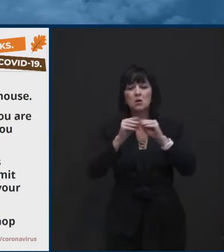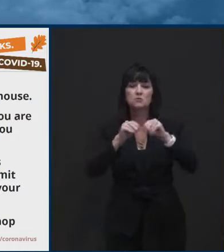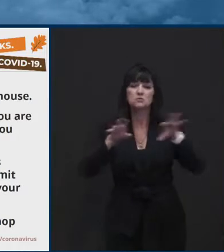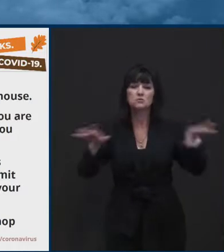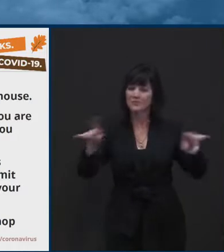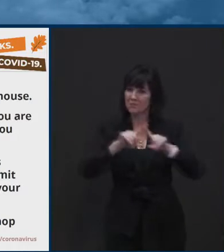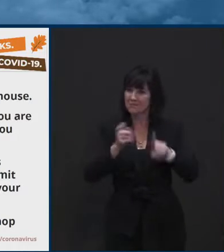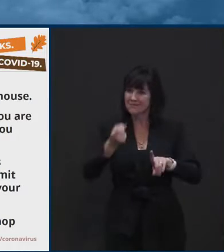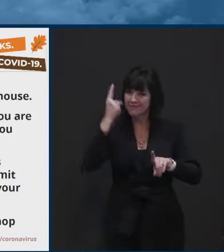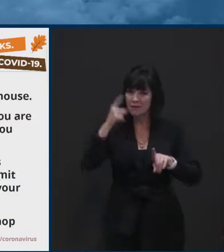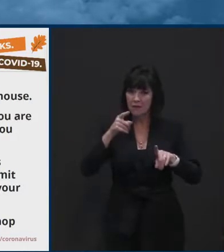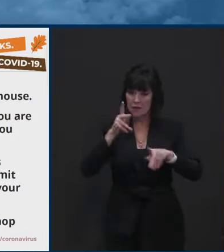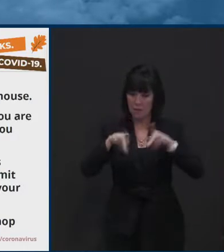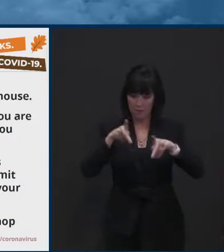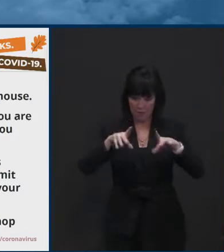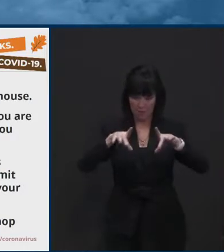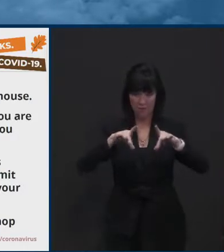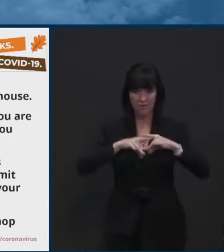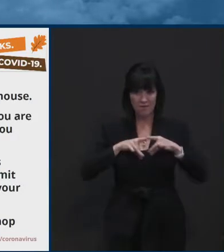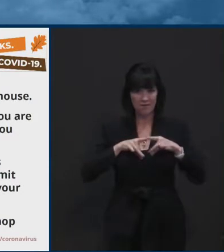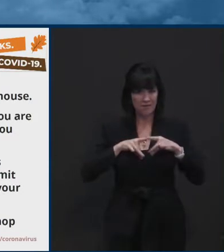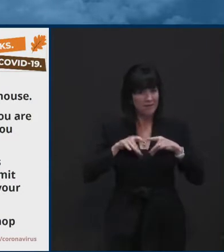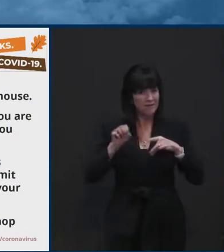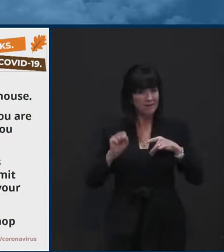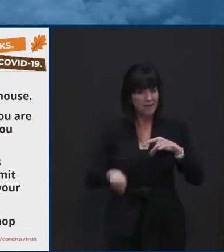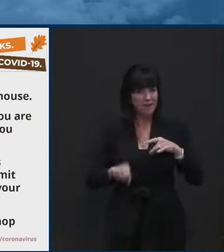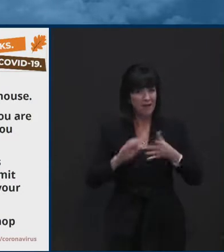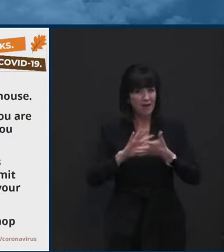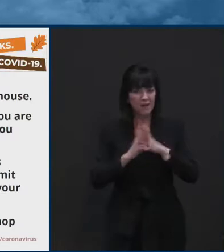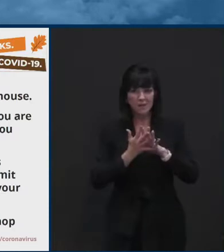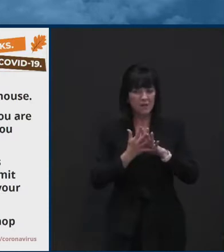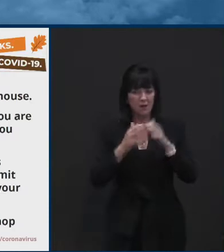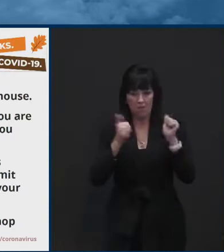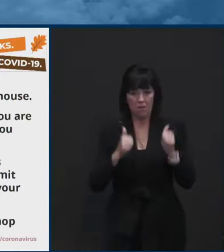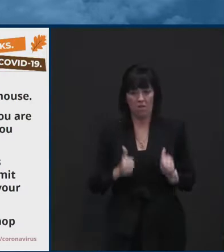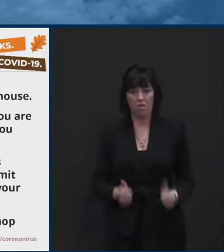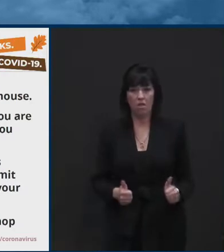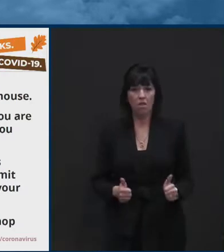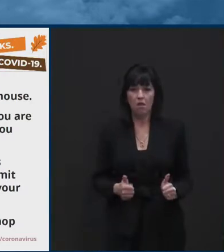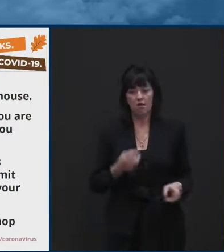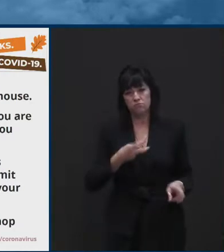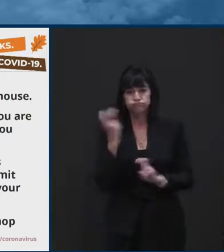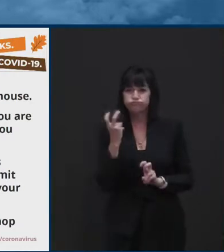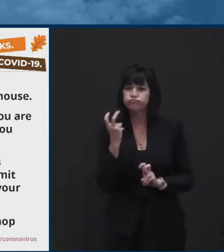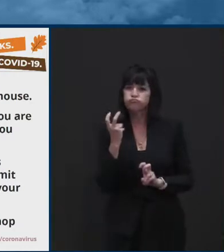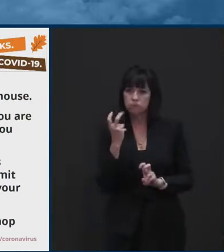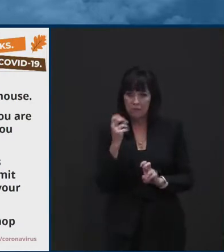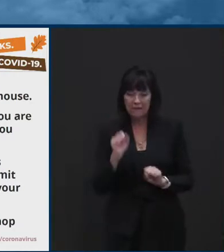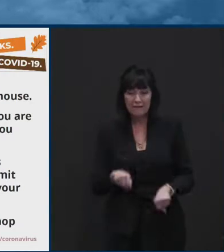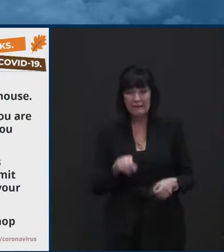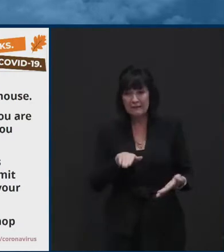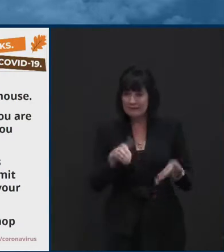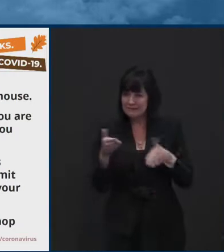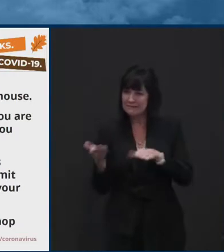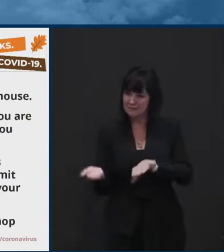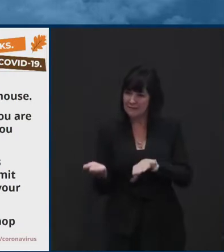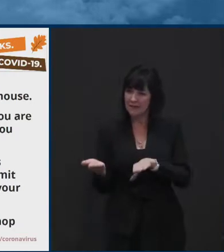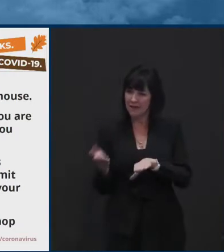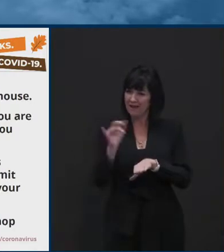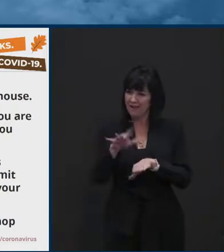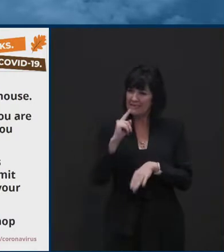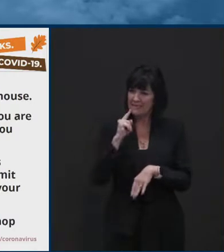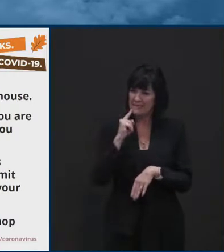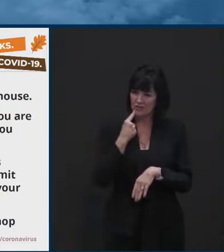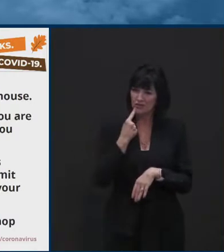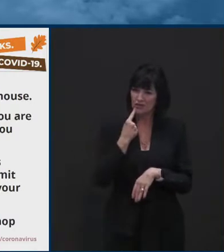recommend that you only gather with those who live in your house this year. And we know that that's really, really hard to do,